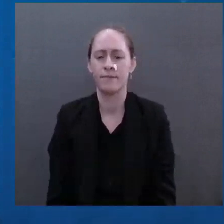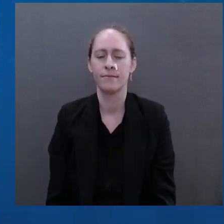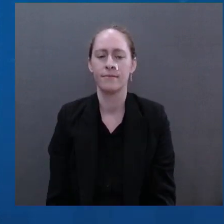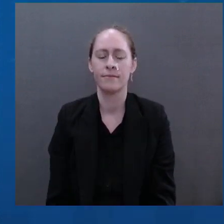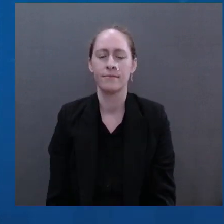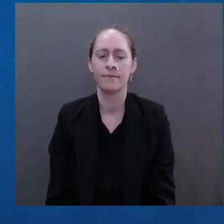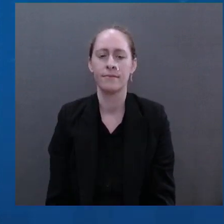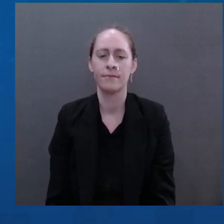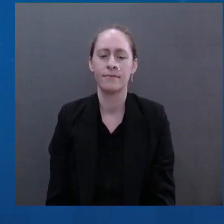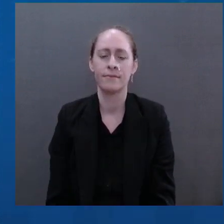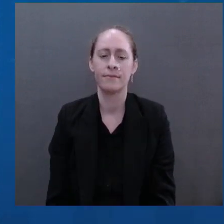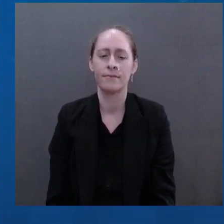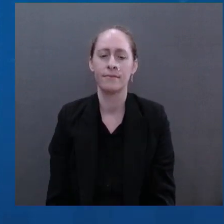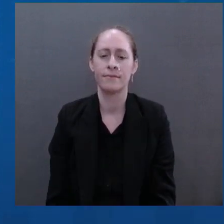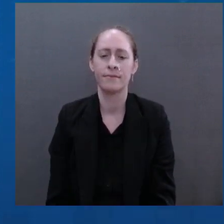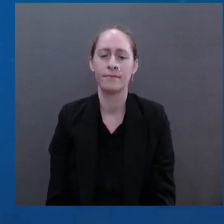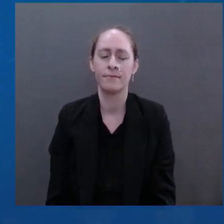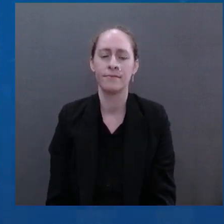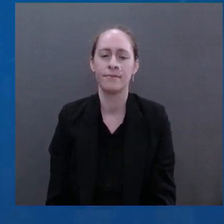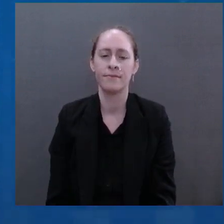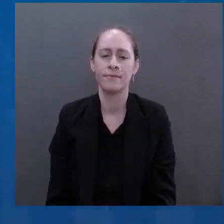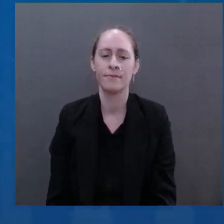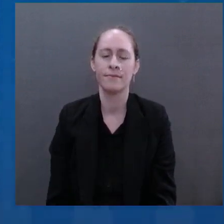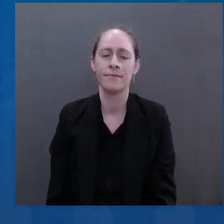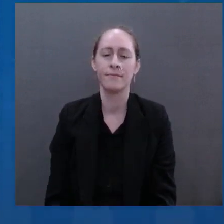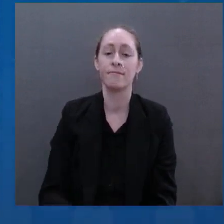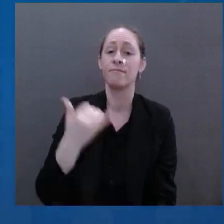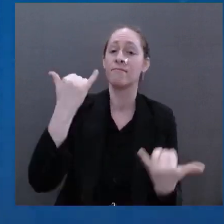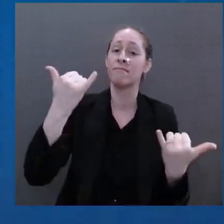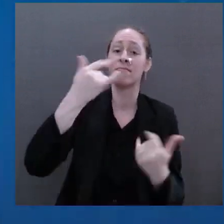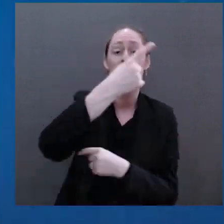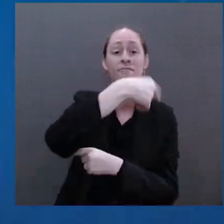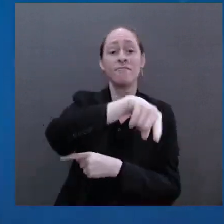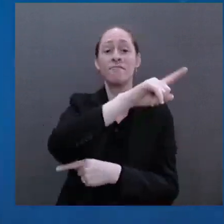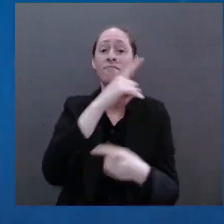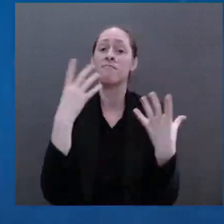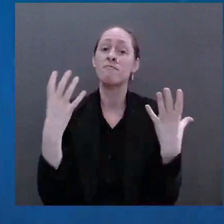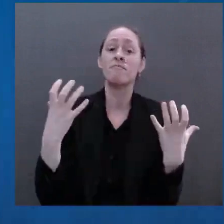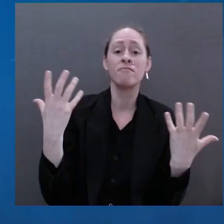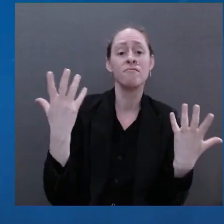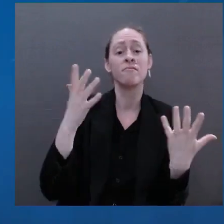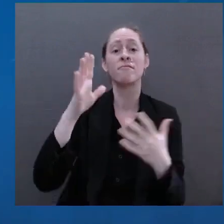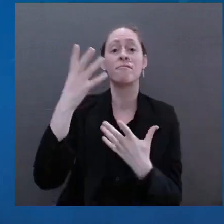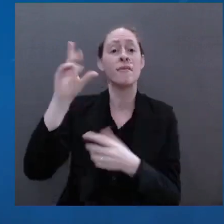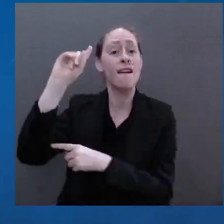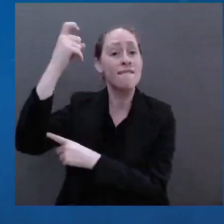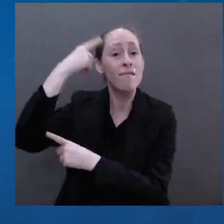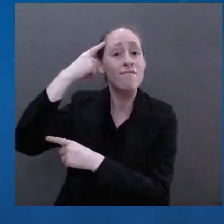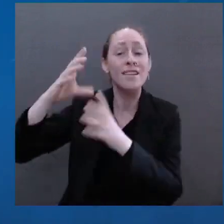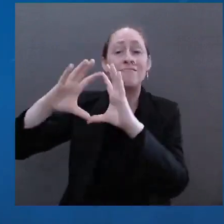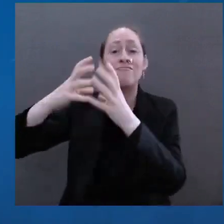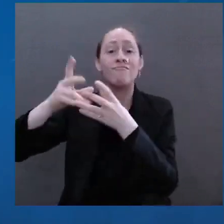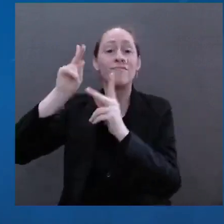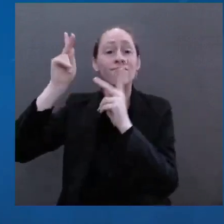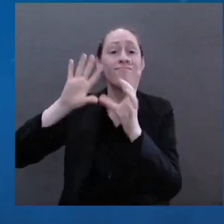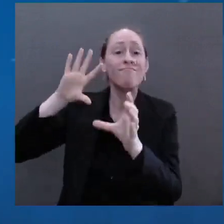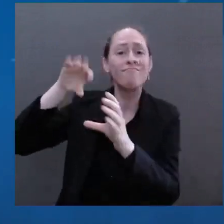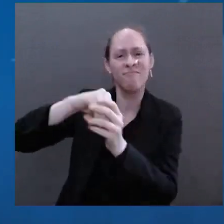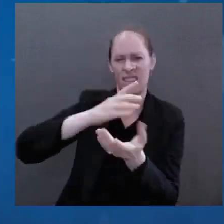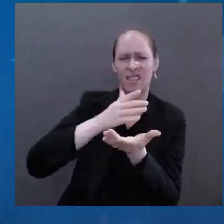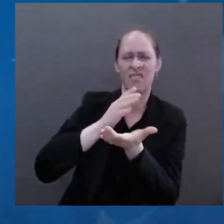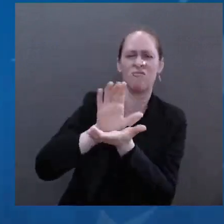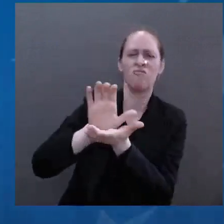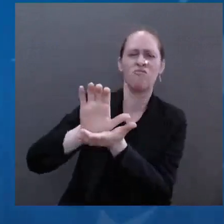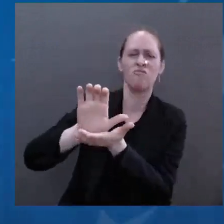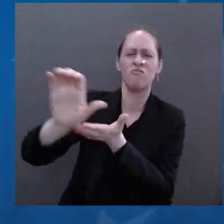homeland. Under false claims of ethnic solidarity, there's invalidated neighboring nations. Putin